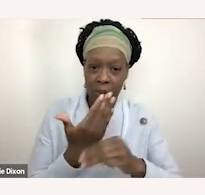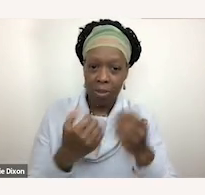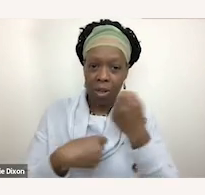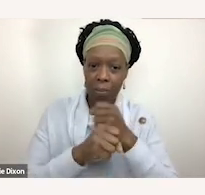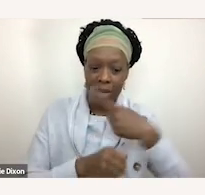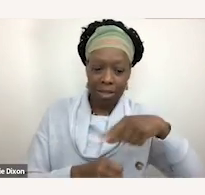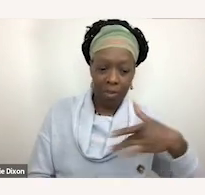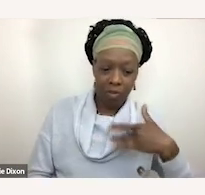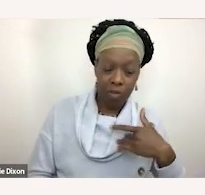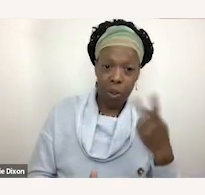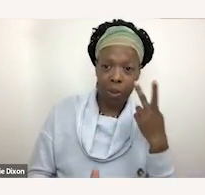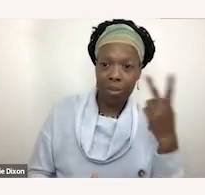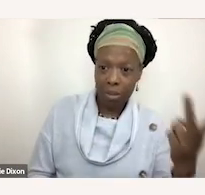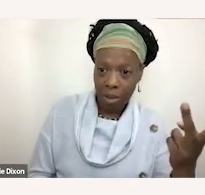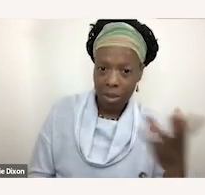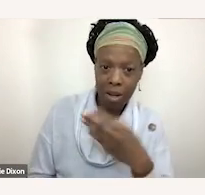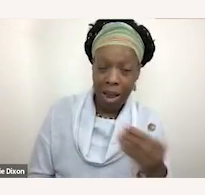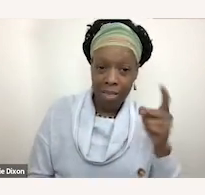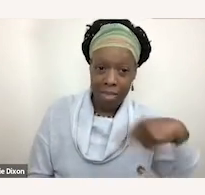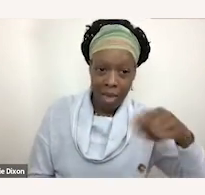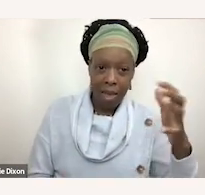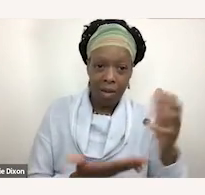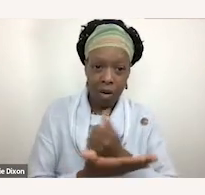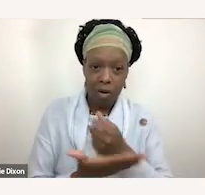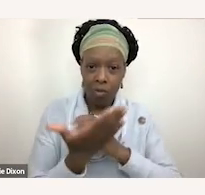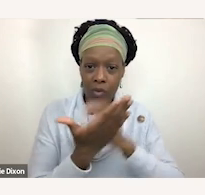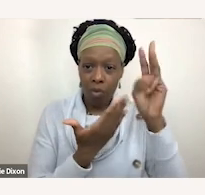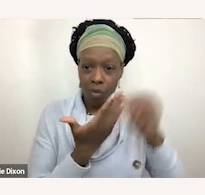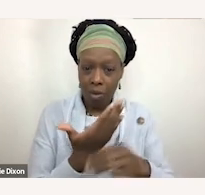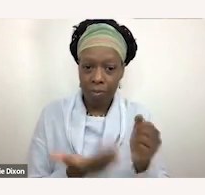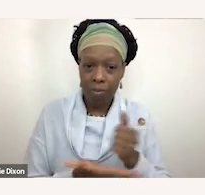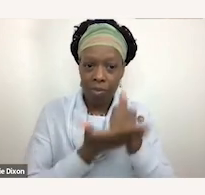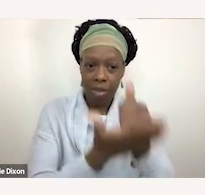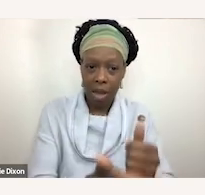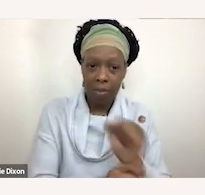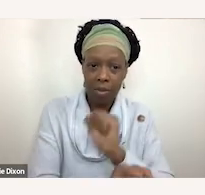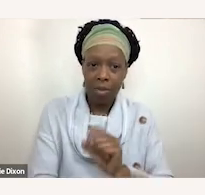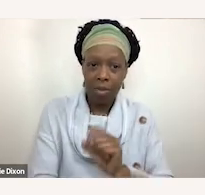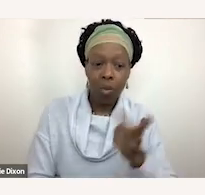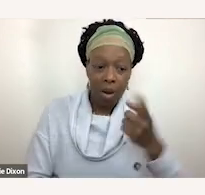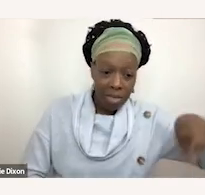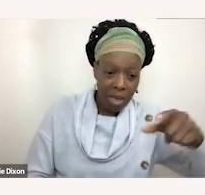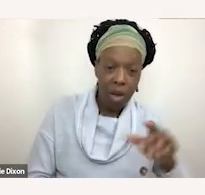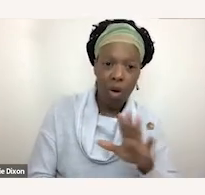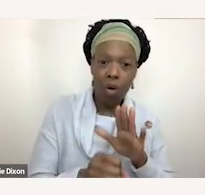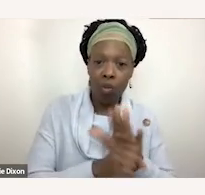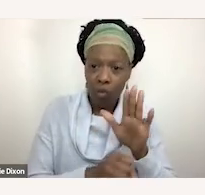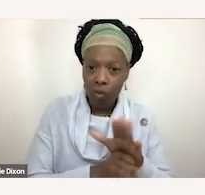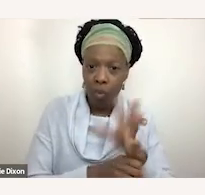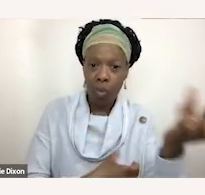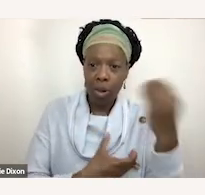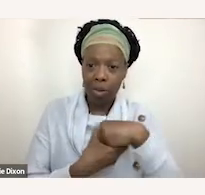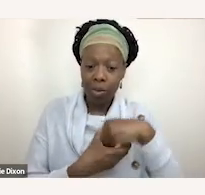curriculum that works to help ensure their full community or their full inclusion in their school